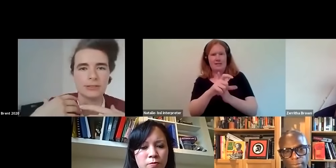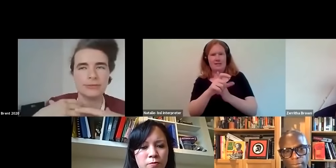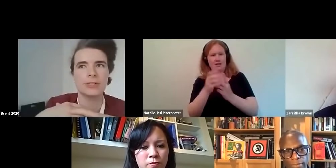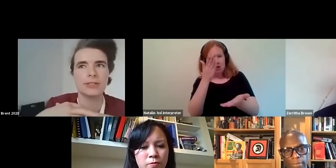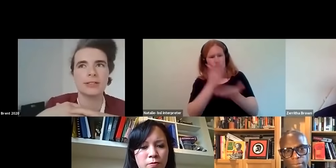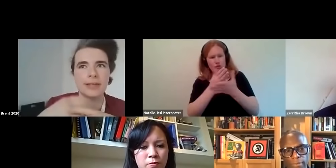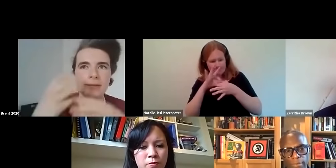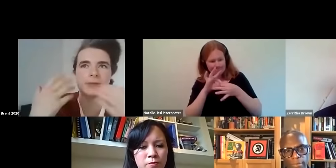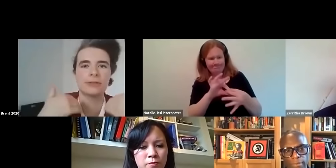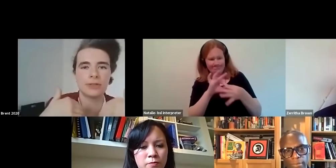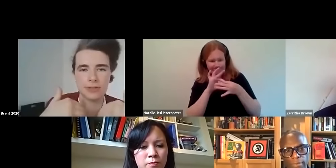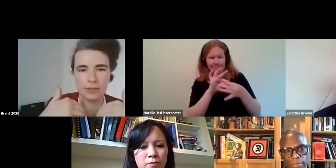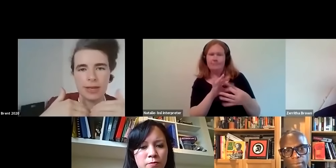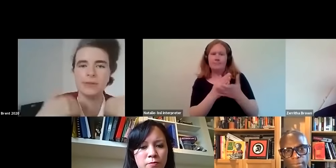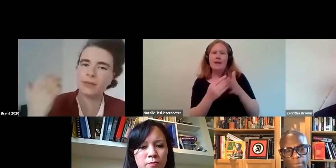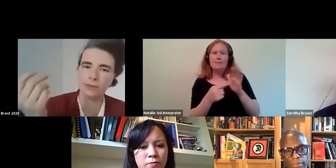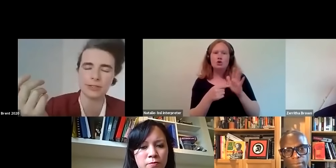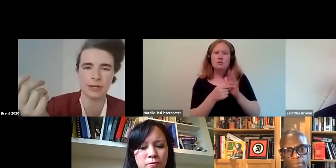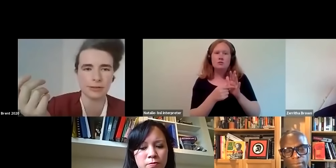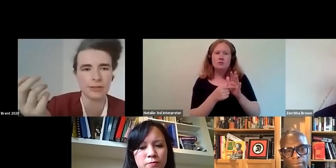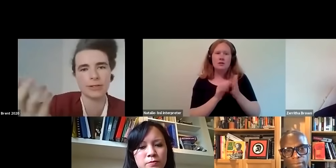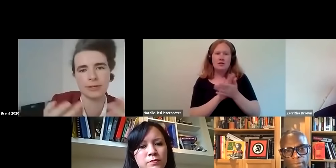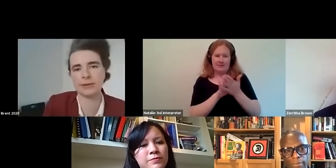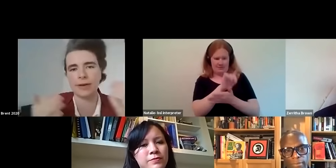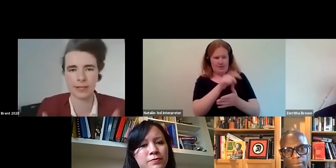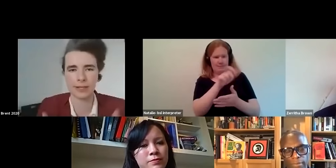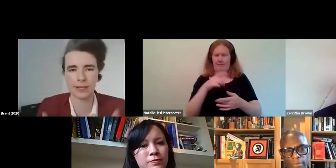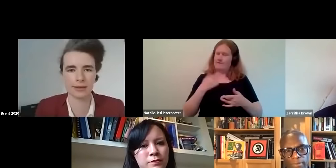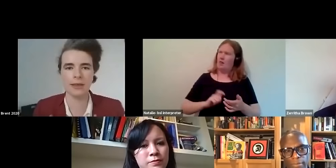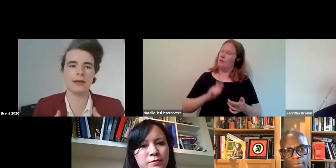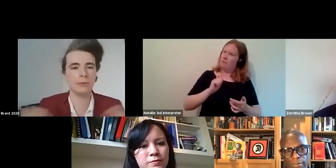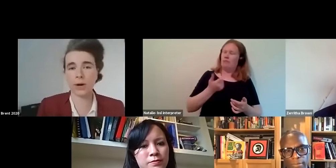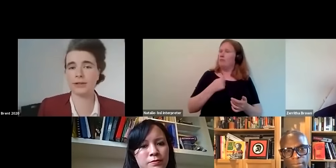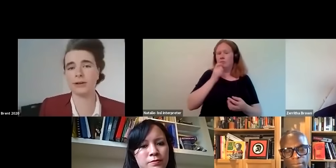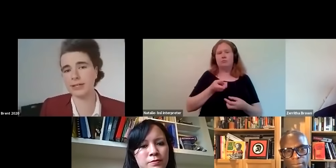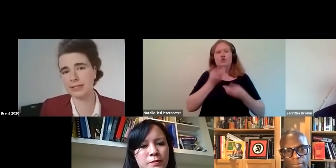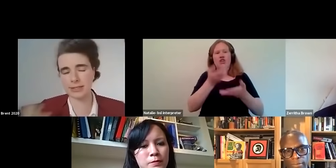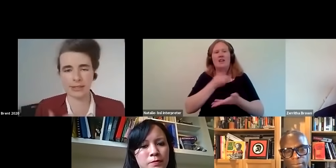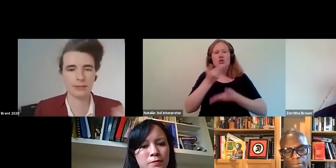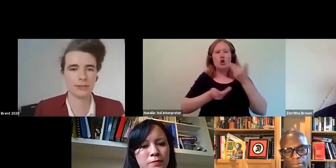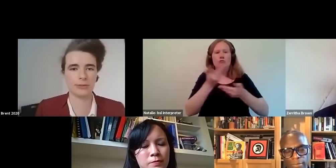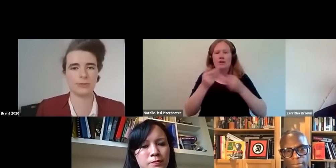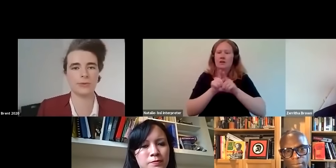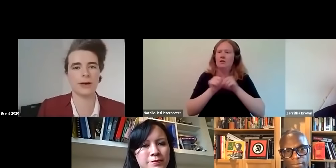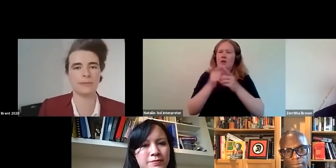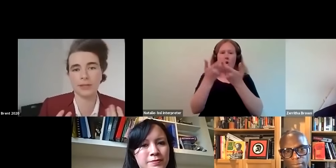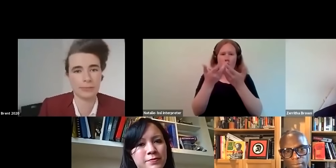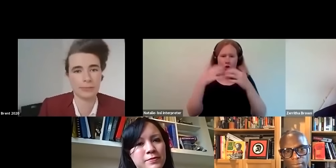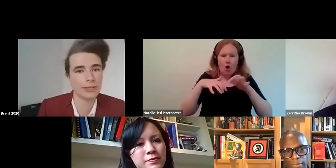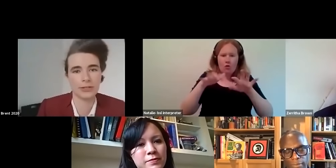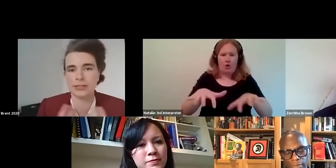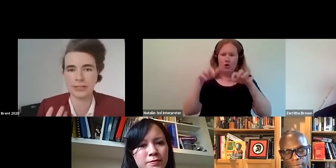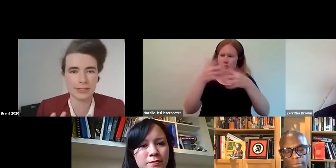critical for getting people to trust you and being able to share their stories and also inviting a wider audience into um